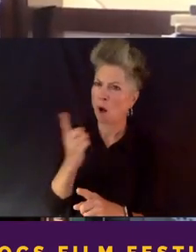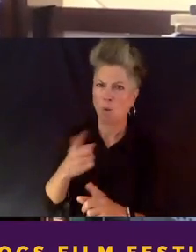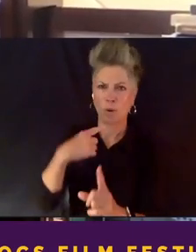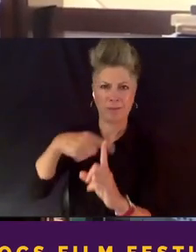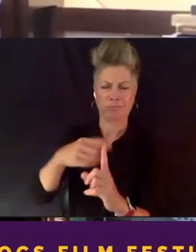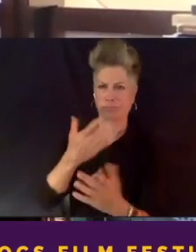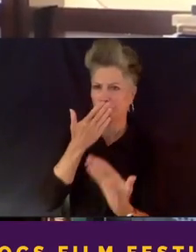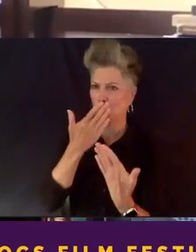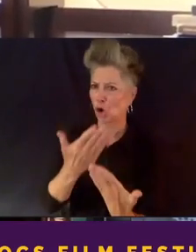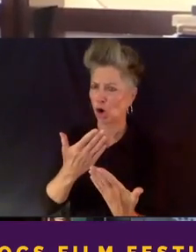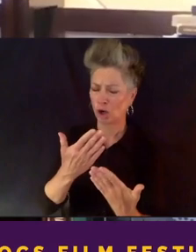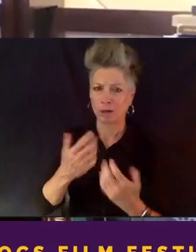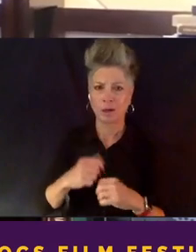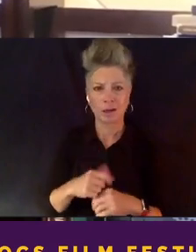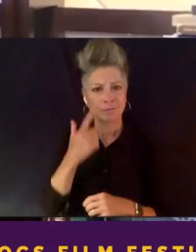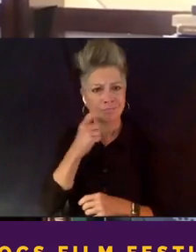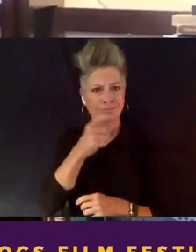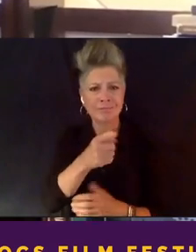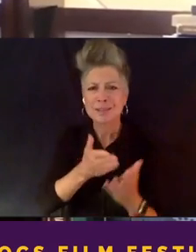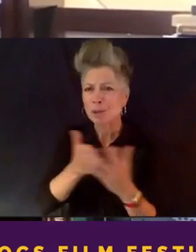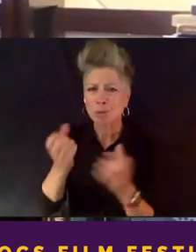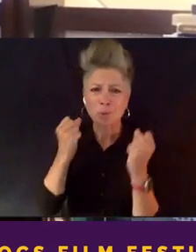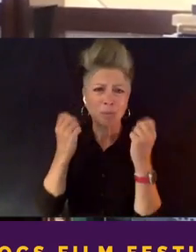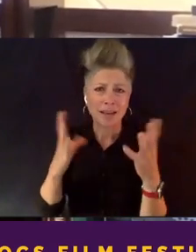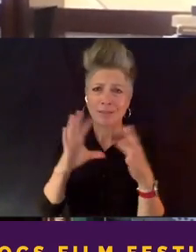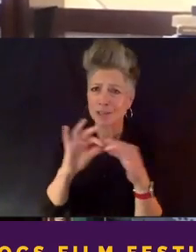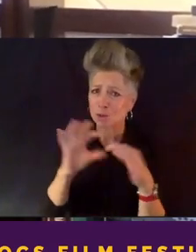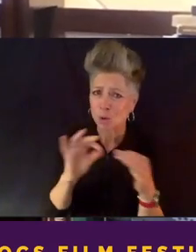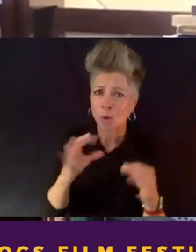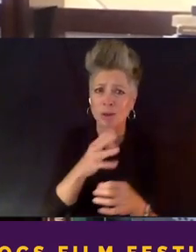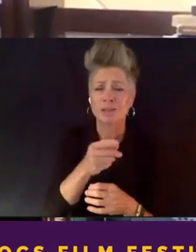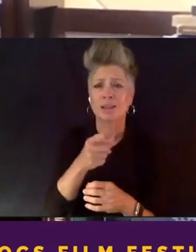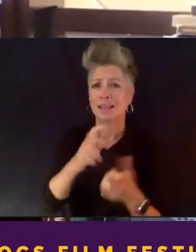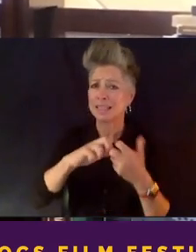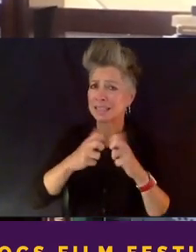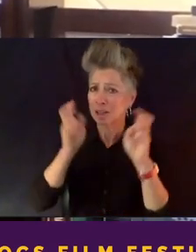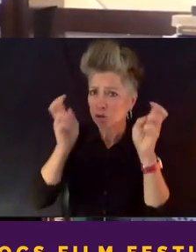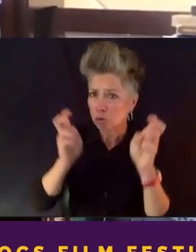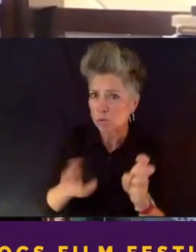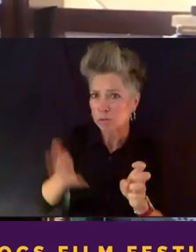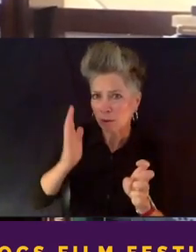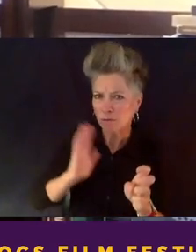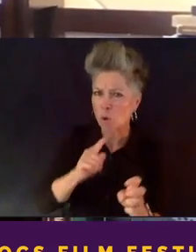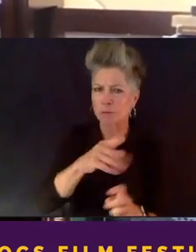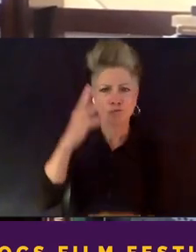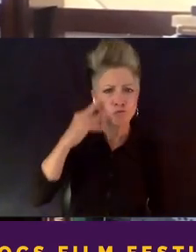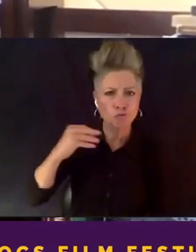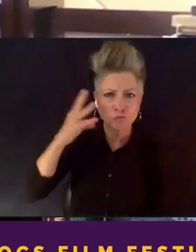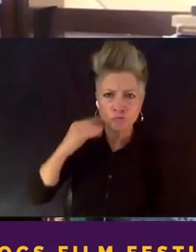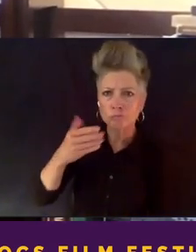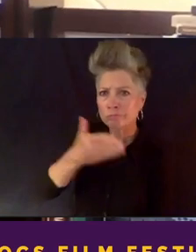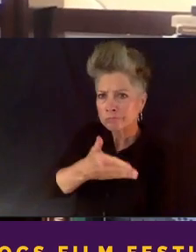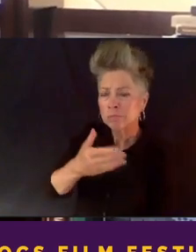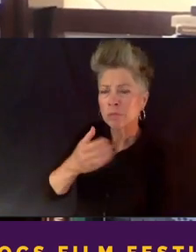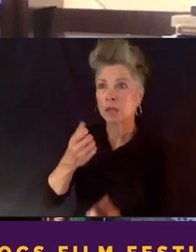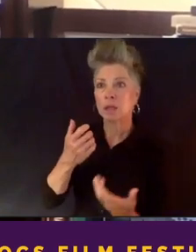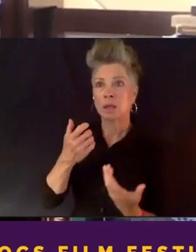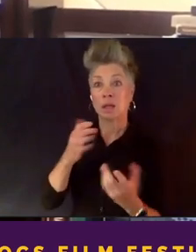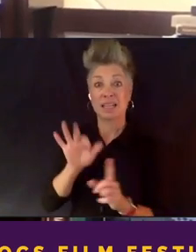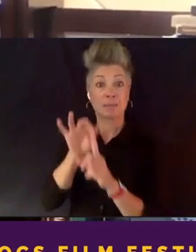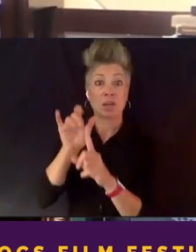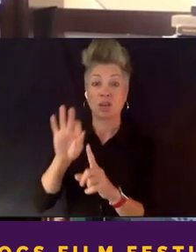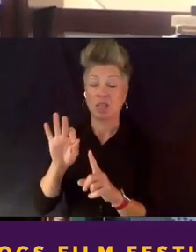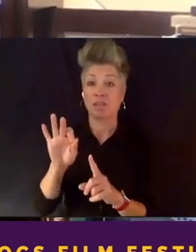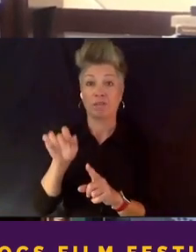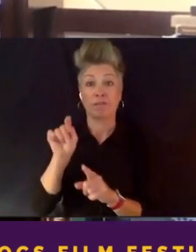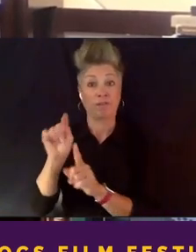been through a lot of these stories. He's thought through a lot of these issues. Um, and so, you know, especially if we're approaching a particularly tricky,